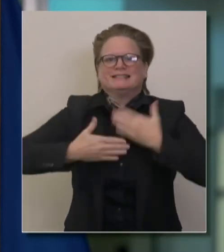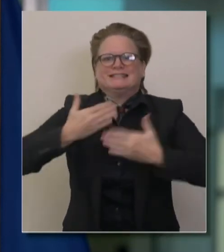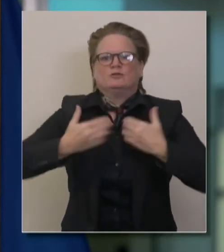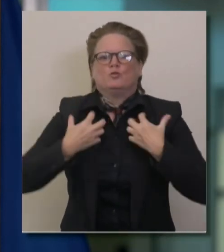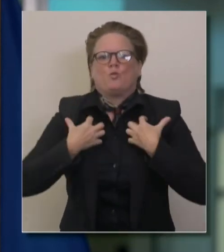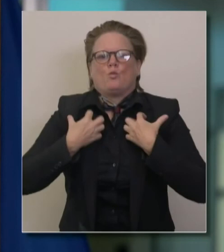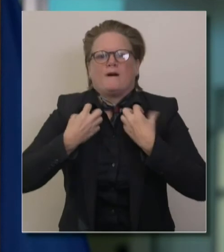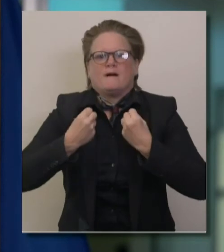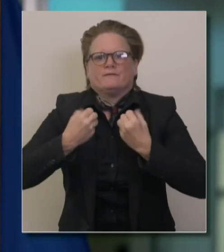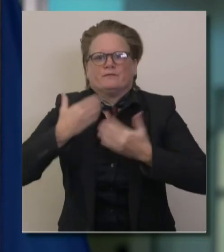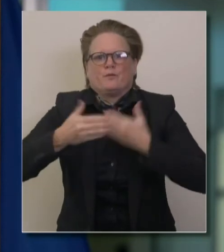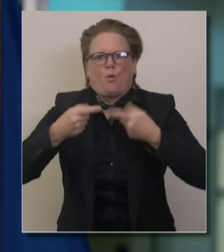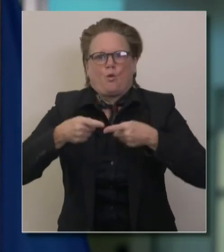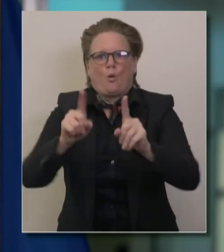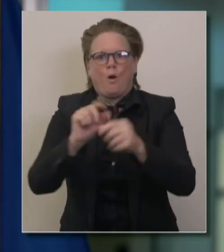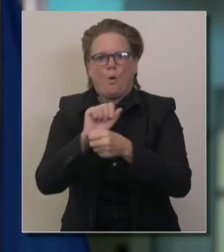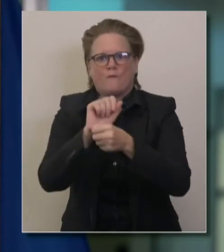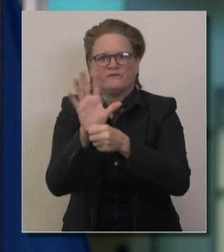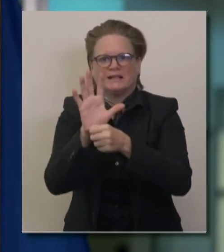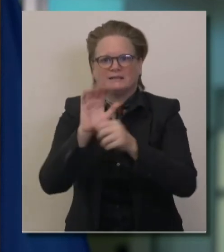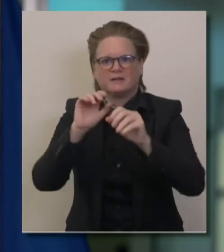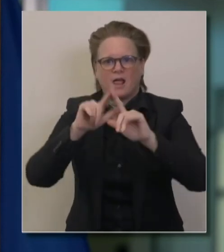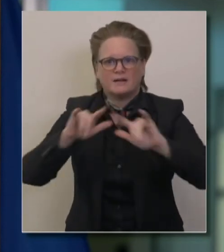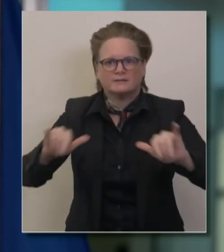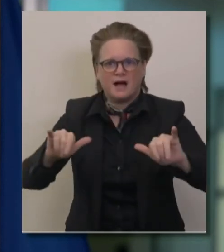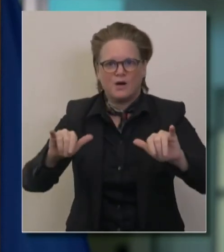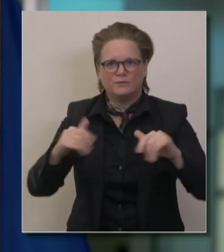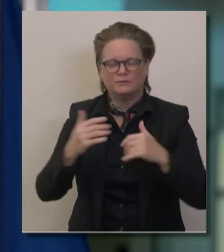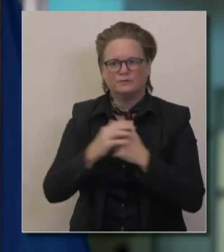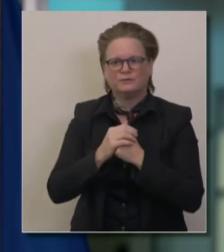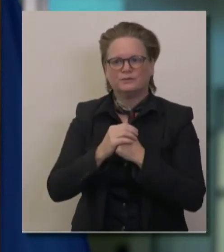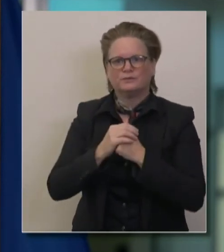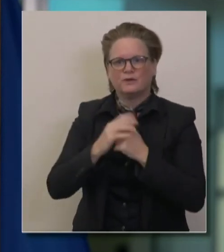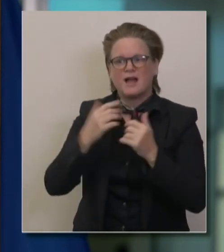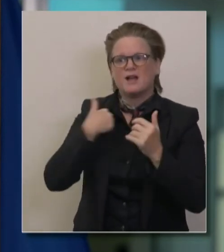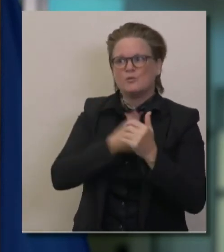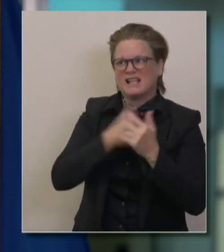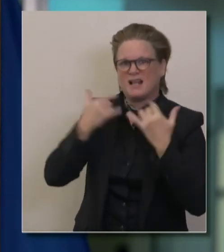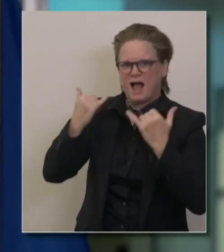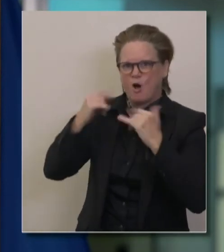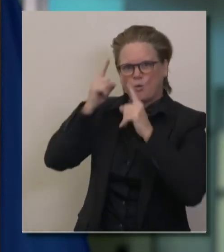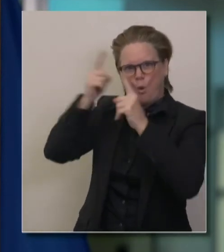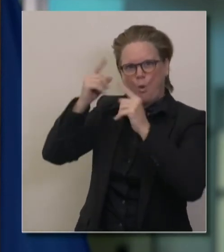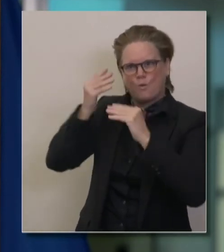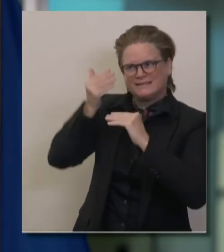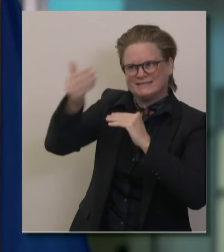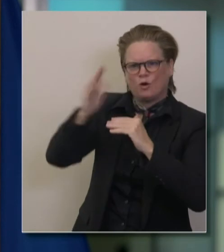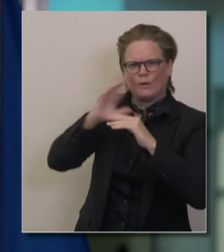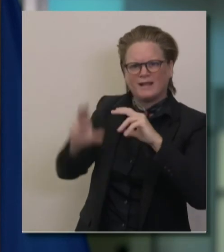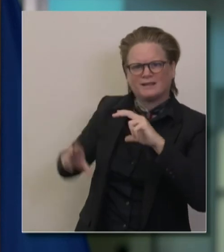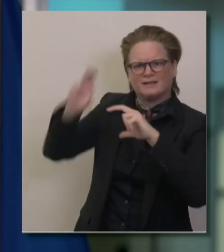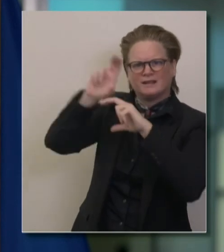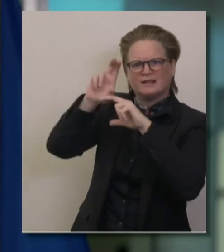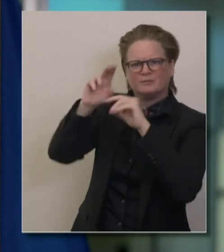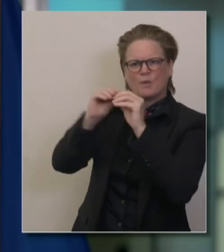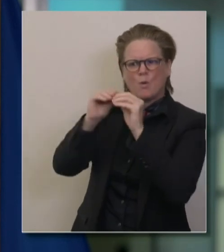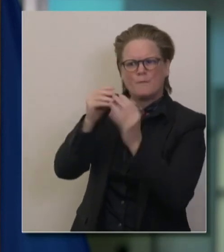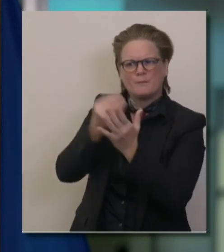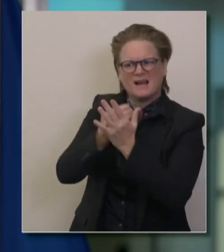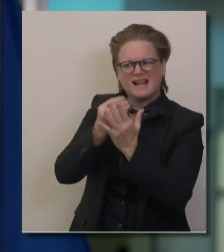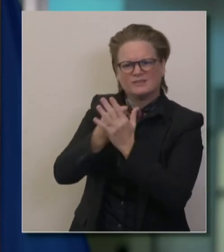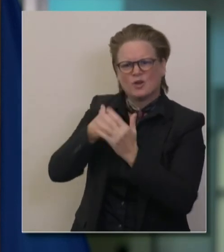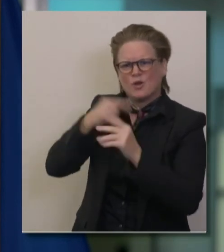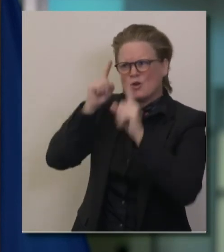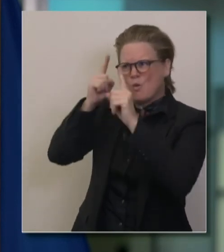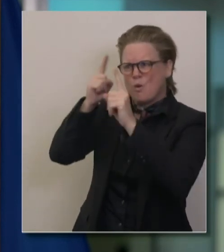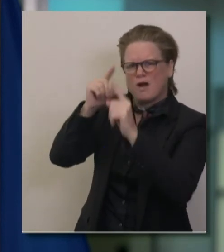to provide even further supports. We have $100 million of additional money that we put up in hiring tax credits for